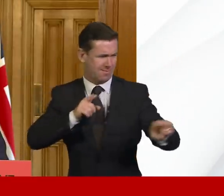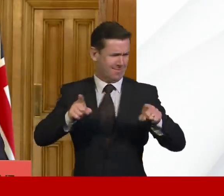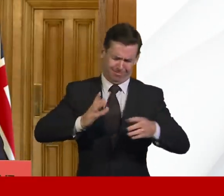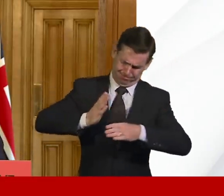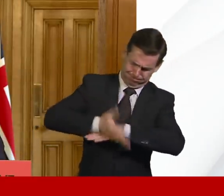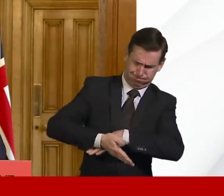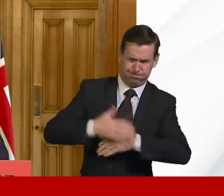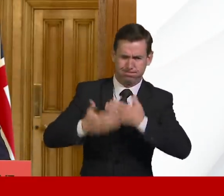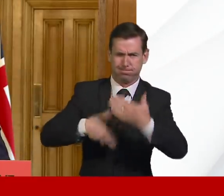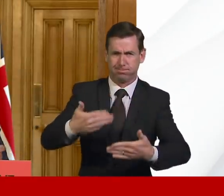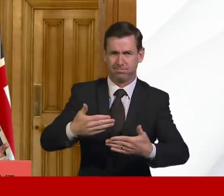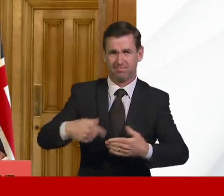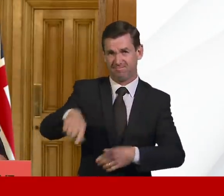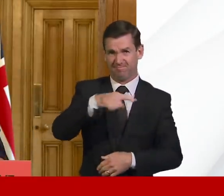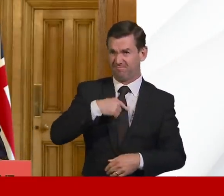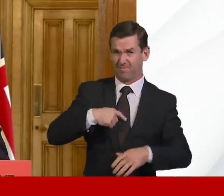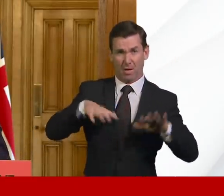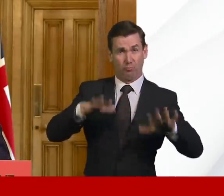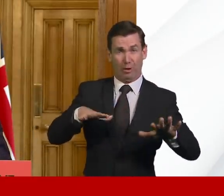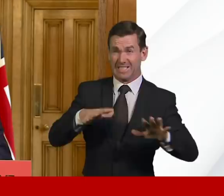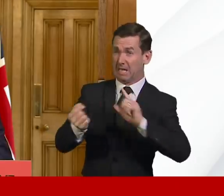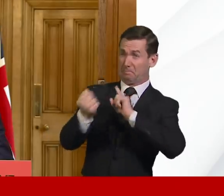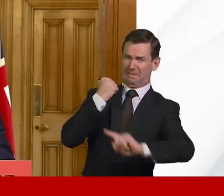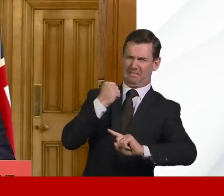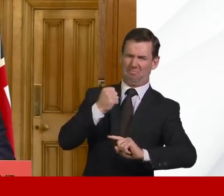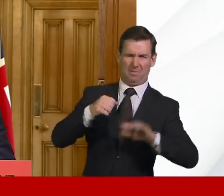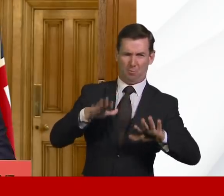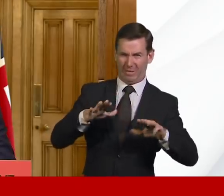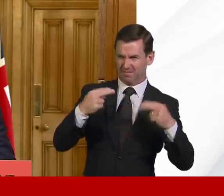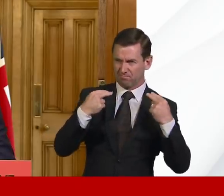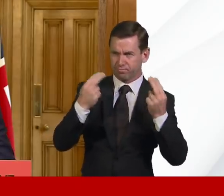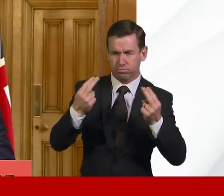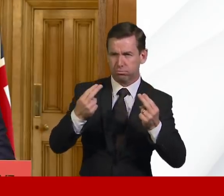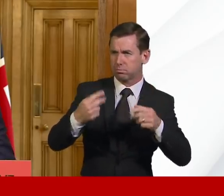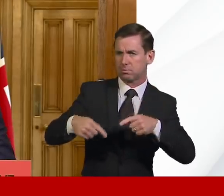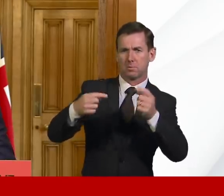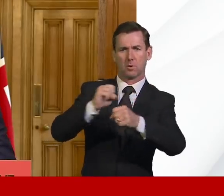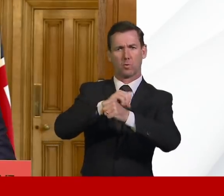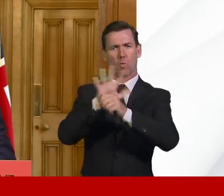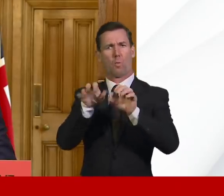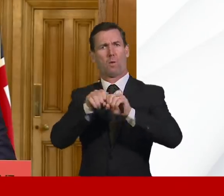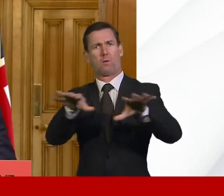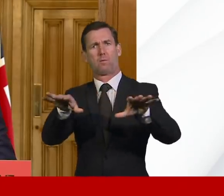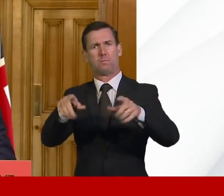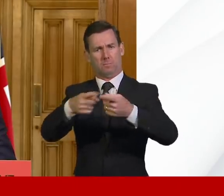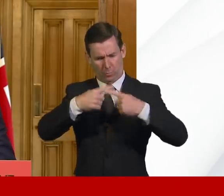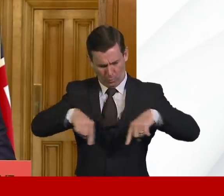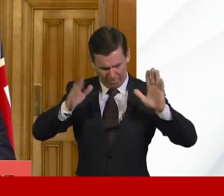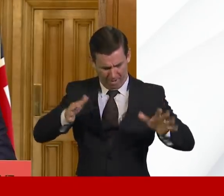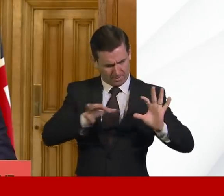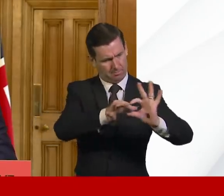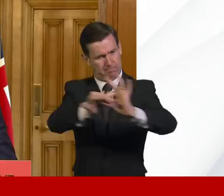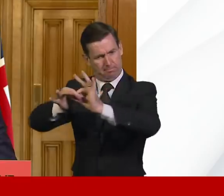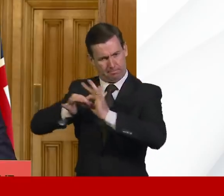Britain is meeting the challenge. Working together in a joint endeavour to get through this pandemic.